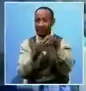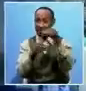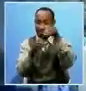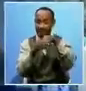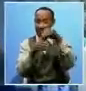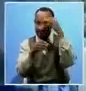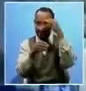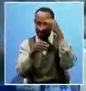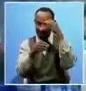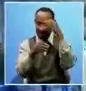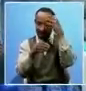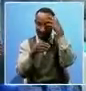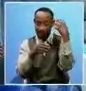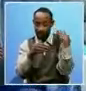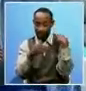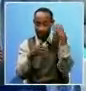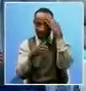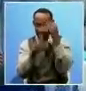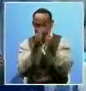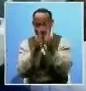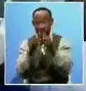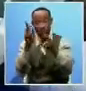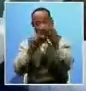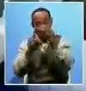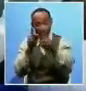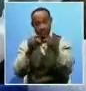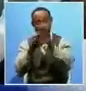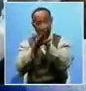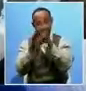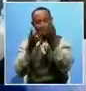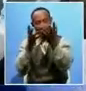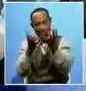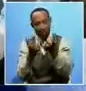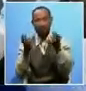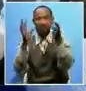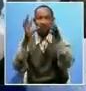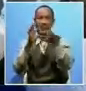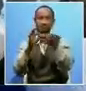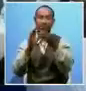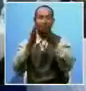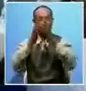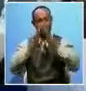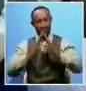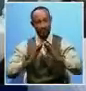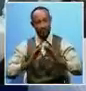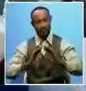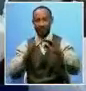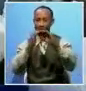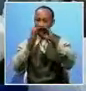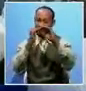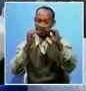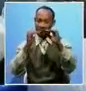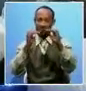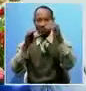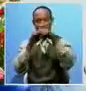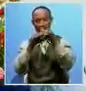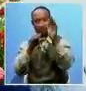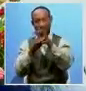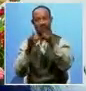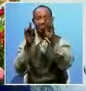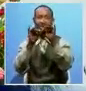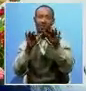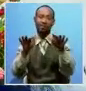the people of Zambia detest injustice and prefer unity, peace and fairness in their land.